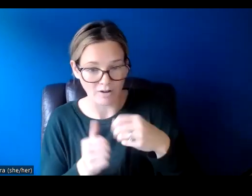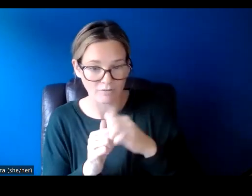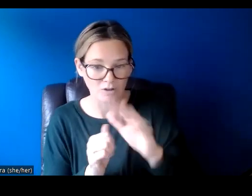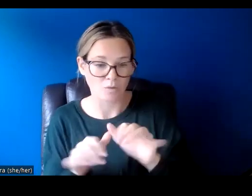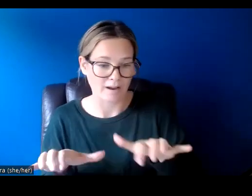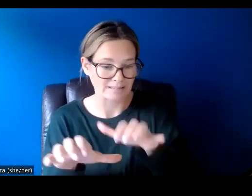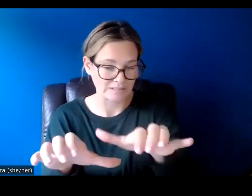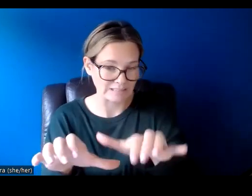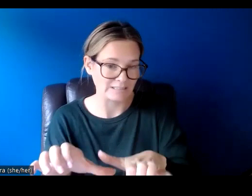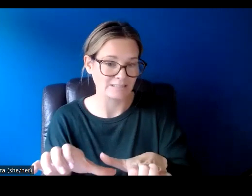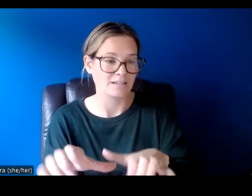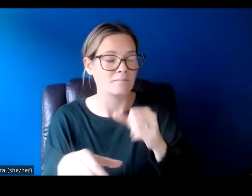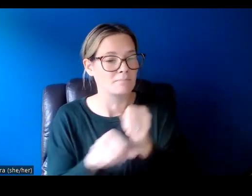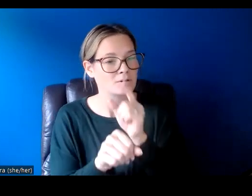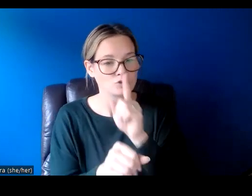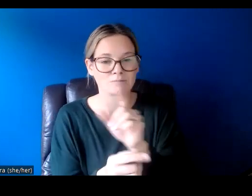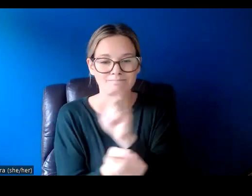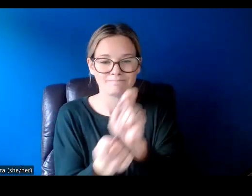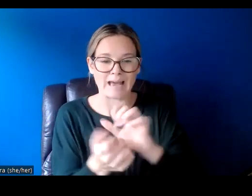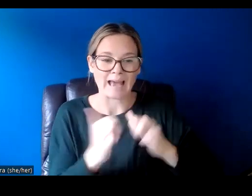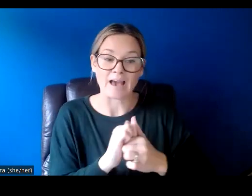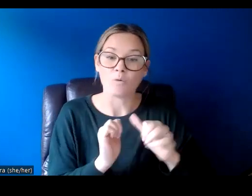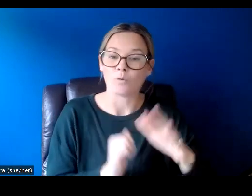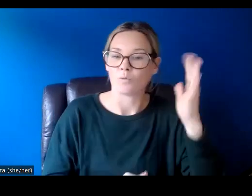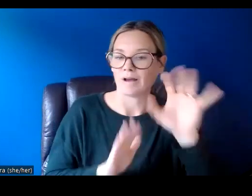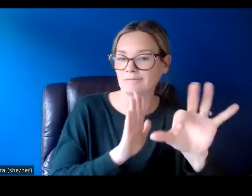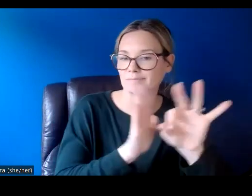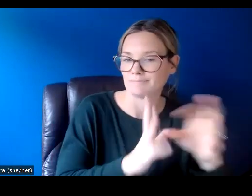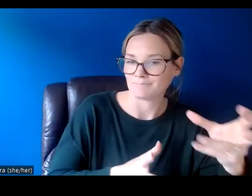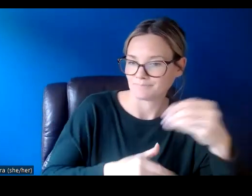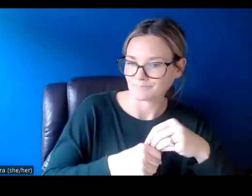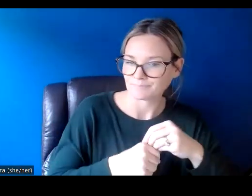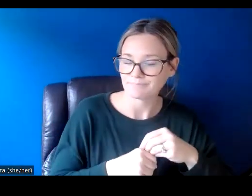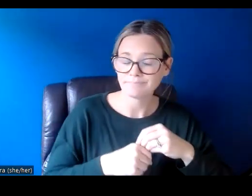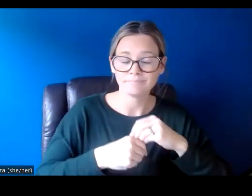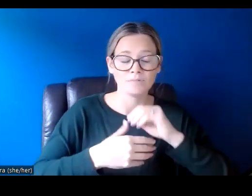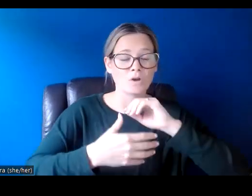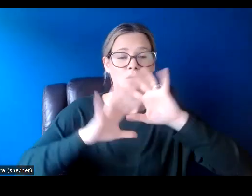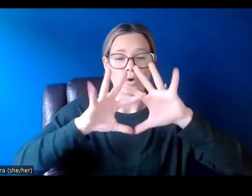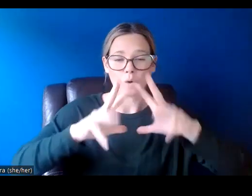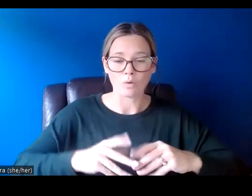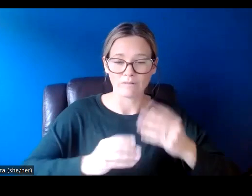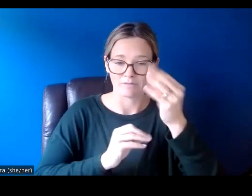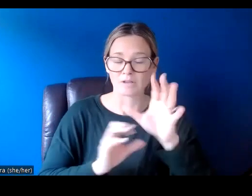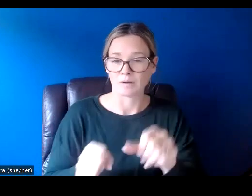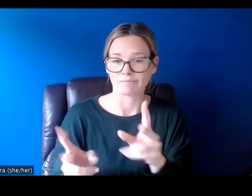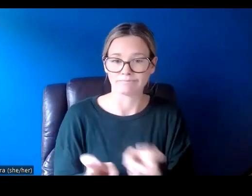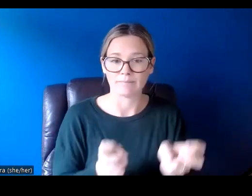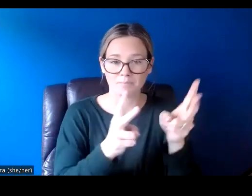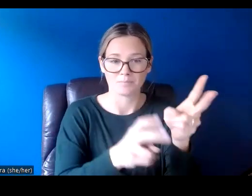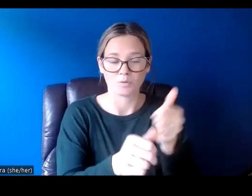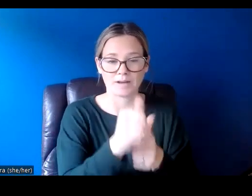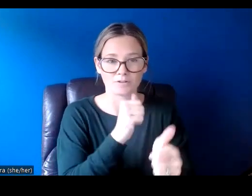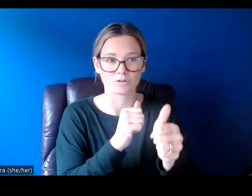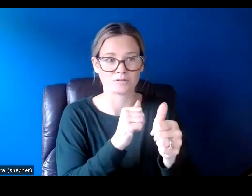activities and be specific about how or why you chose them. All of this information can be uploaded under